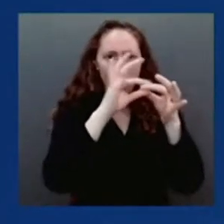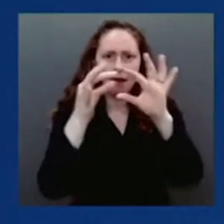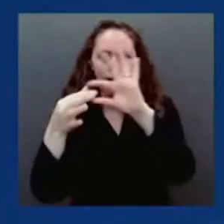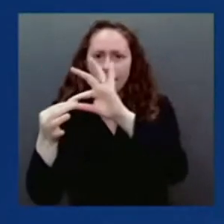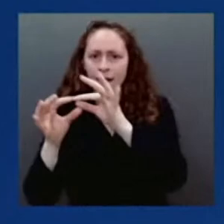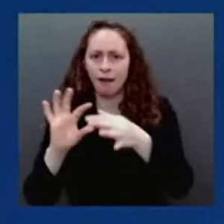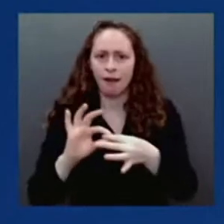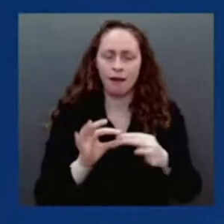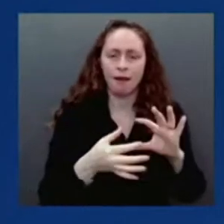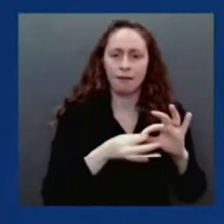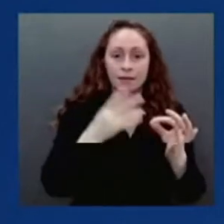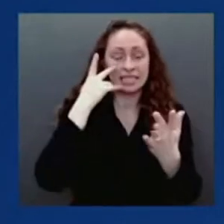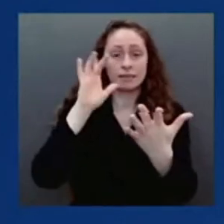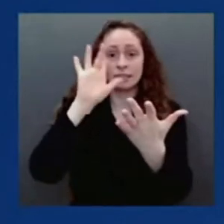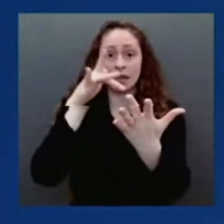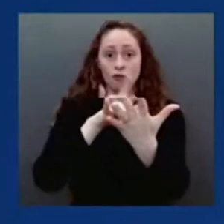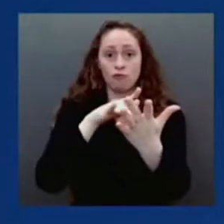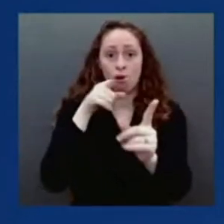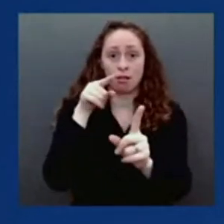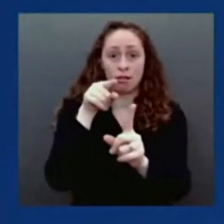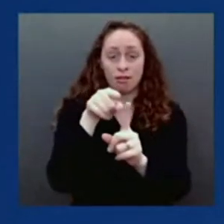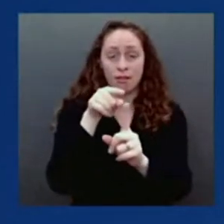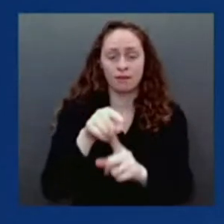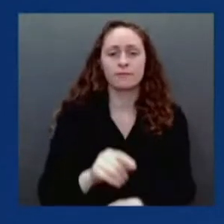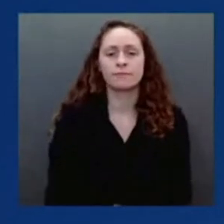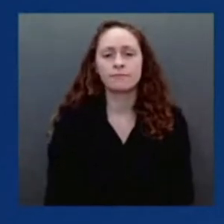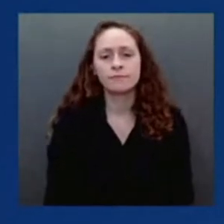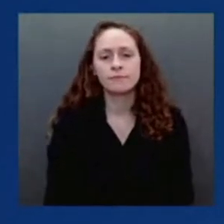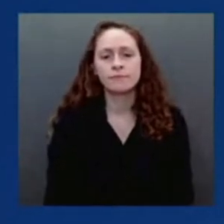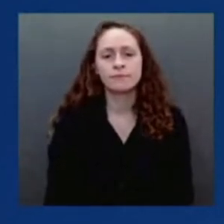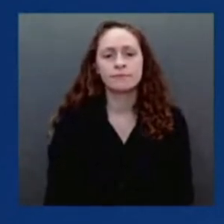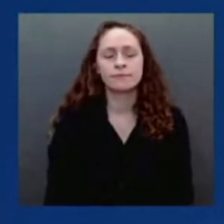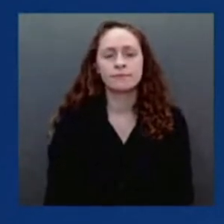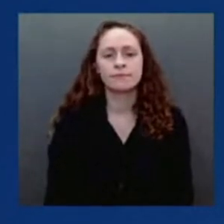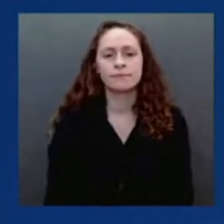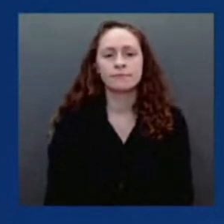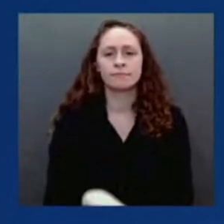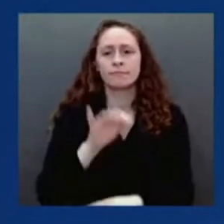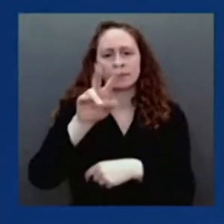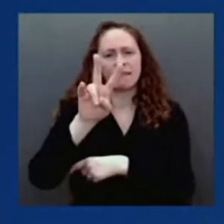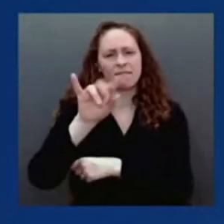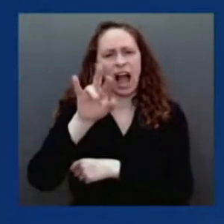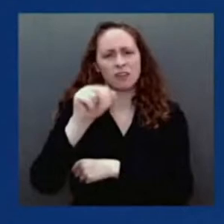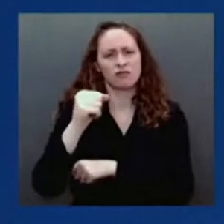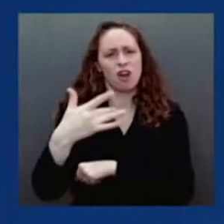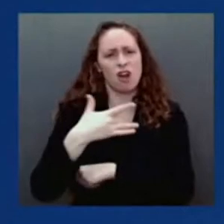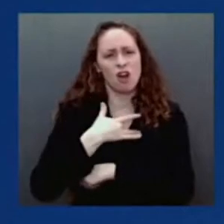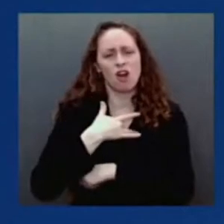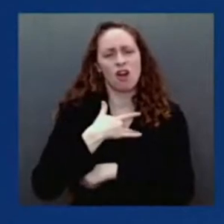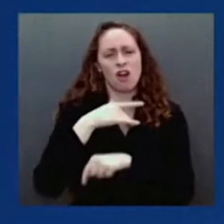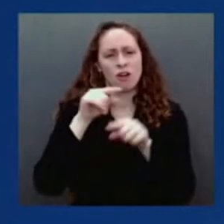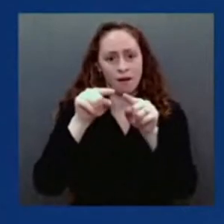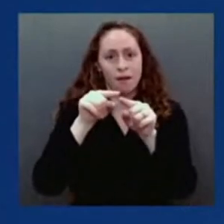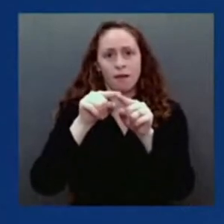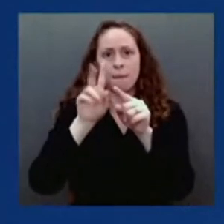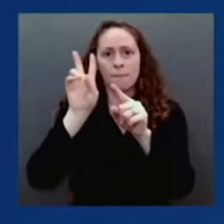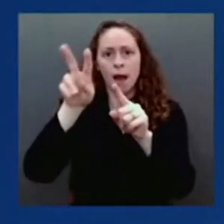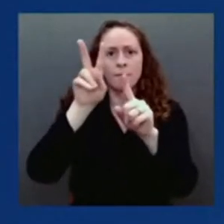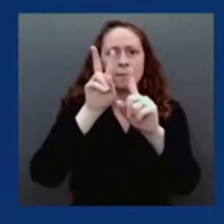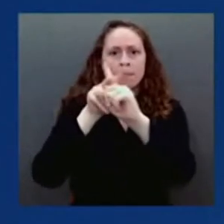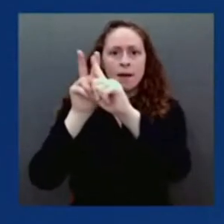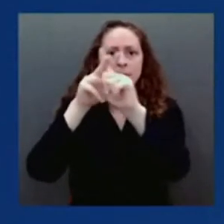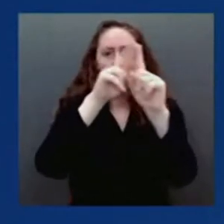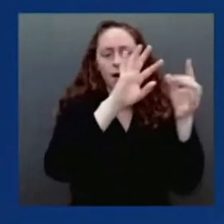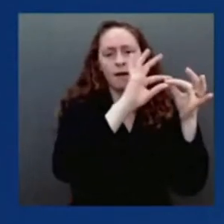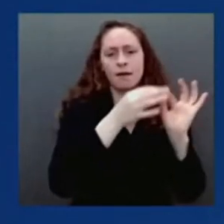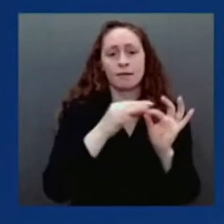there are many different types of coronaviruses. Those that have affected humans are in red font. If you look at the Alpha coronaviruses,